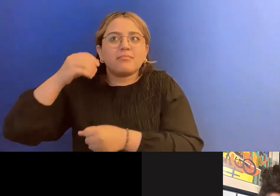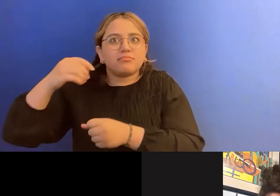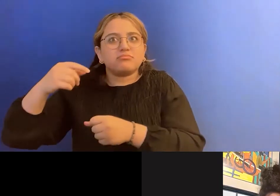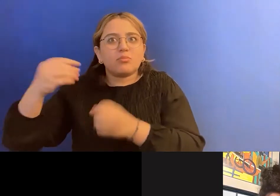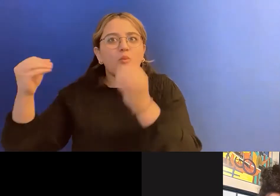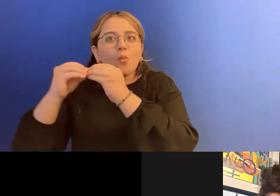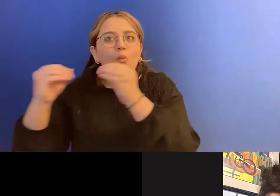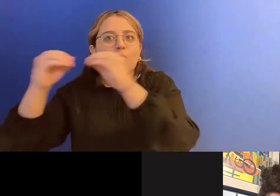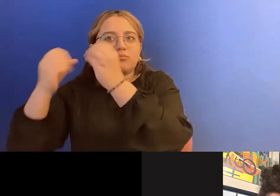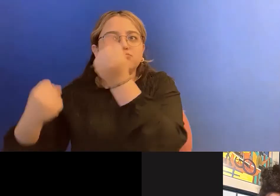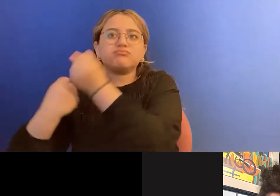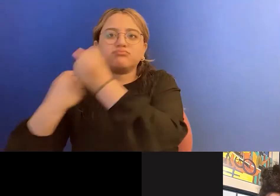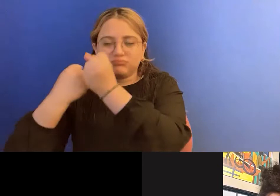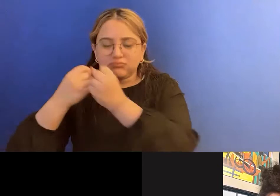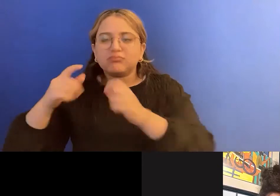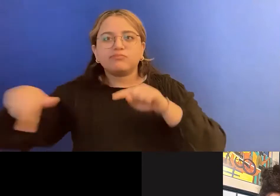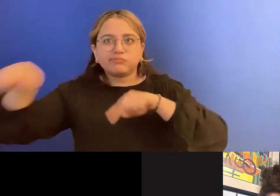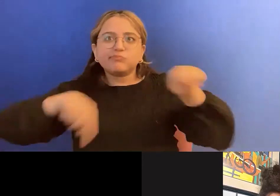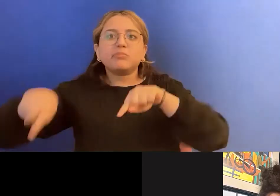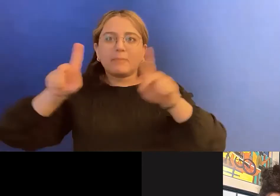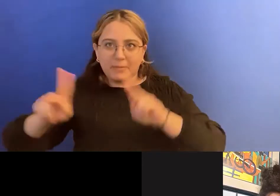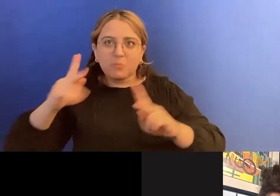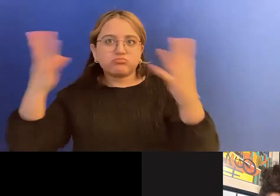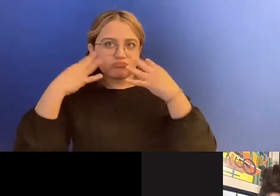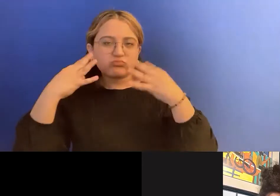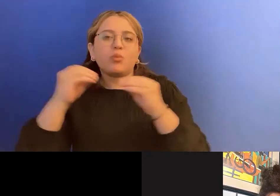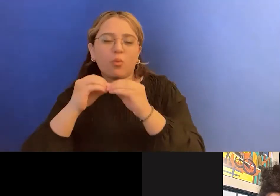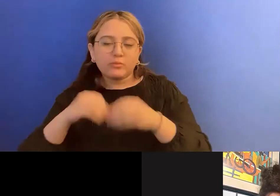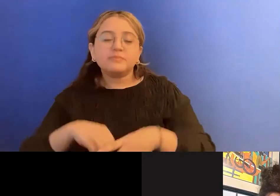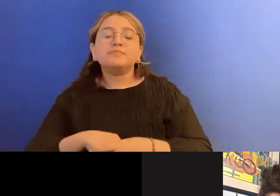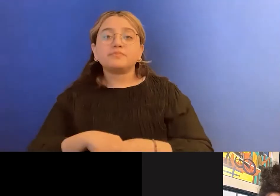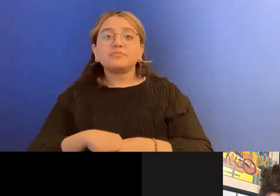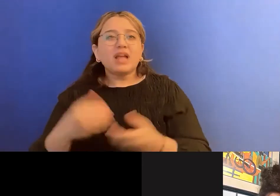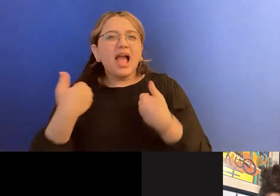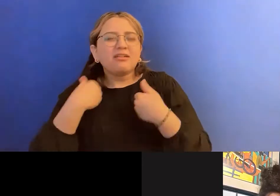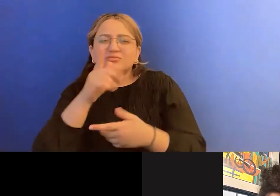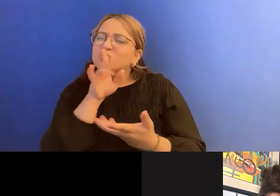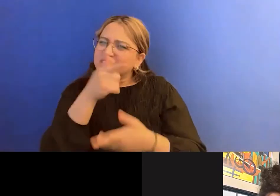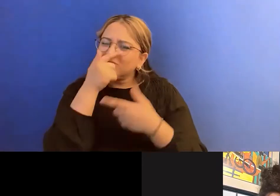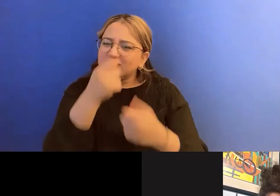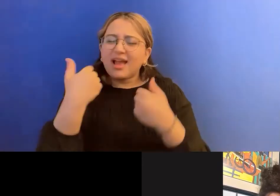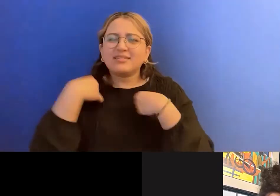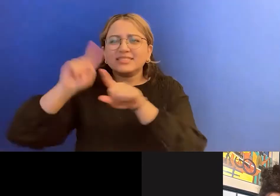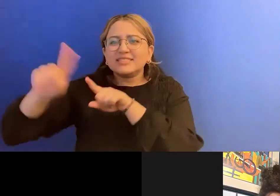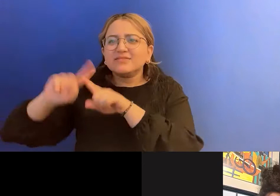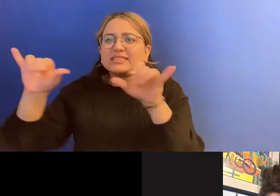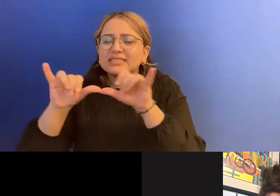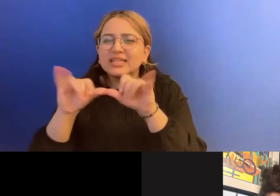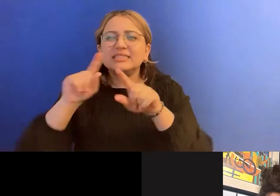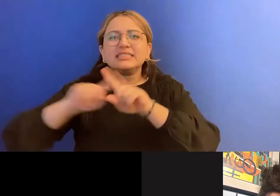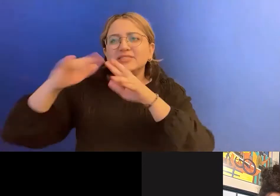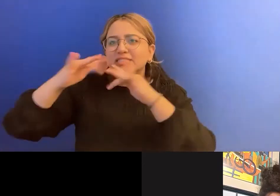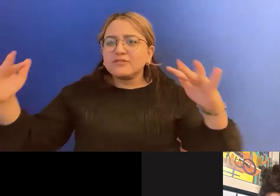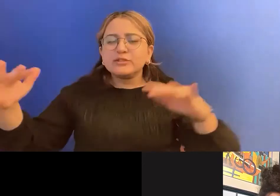um, it's been interesting to have people of different sizes, different kinds of diversities, have these conversations with me.